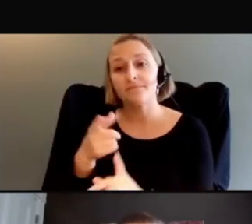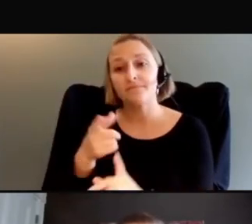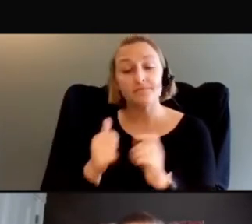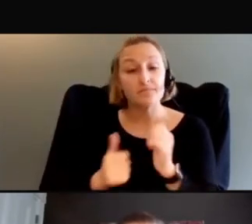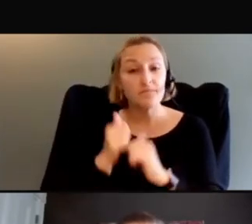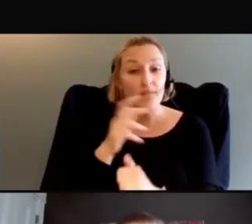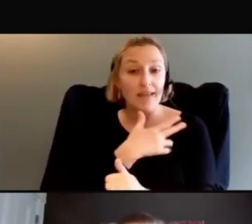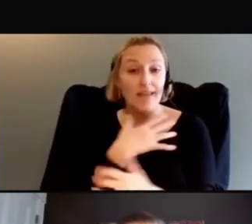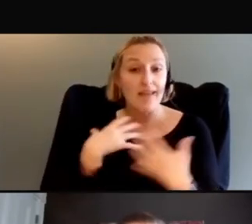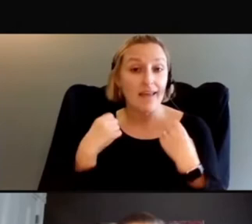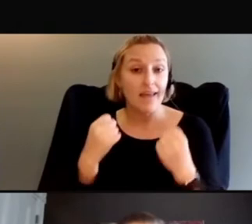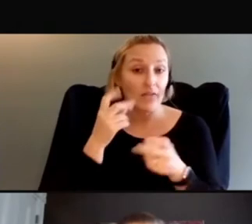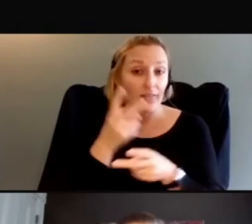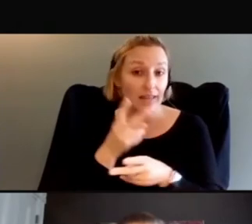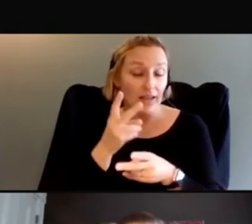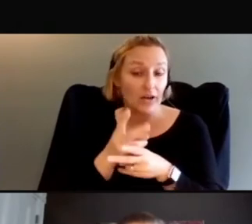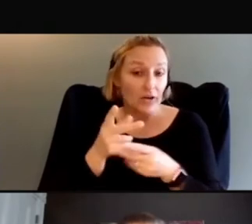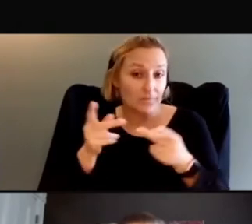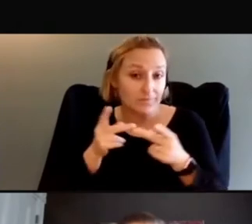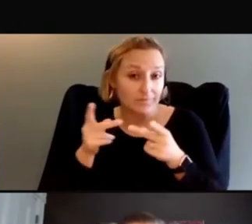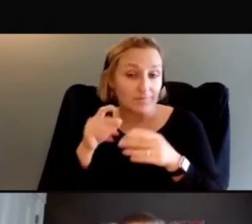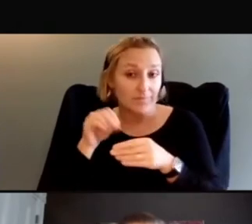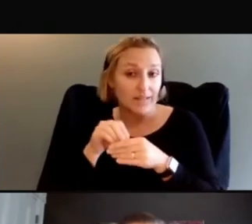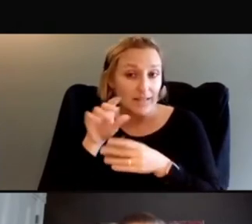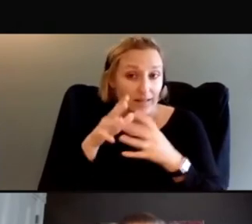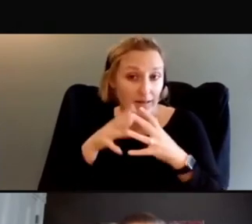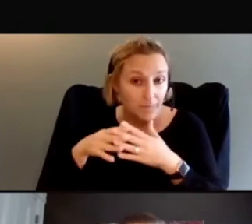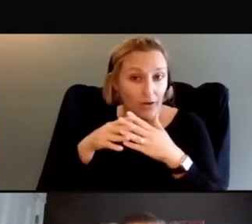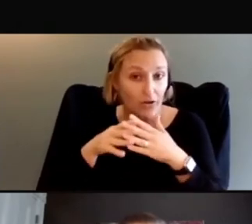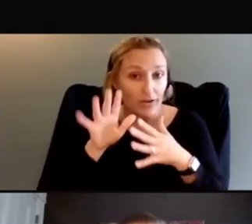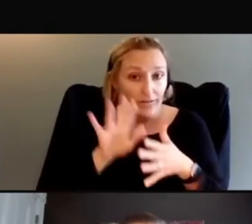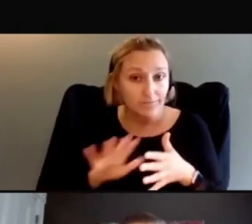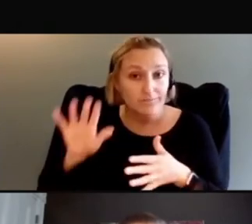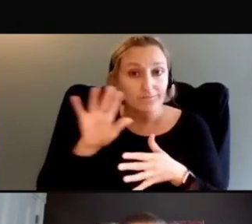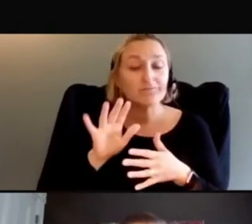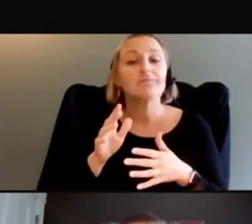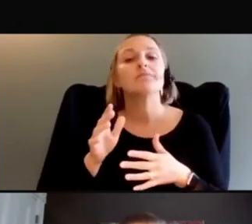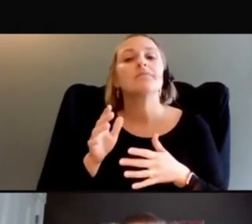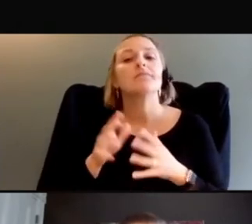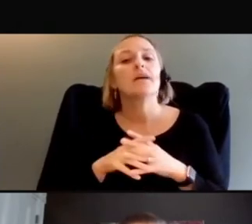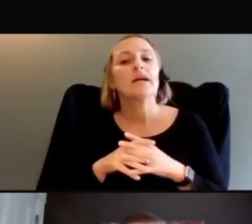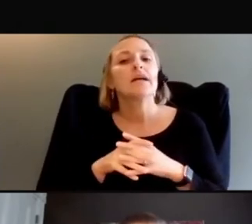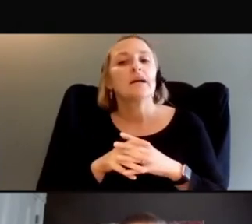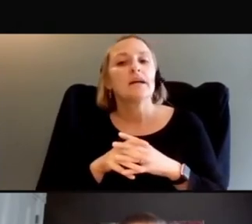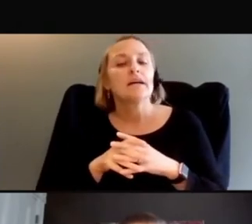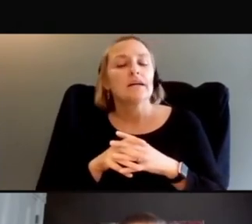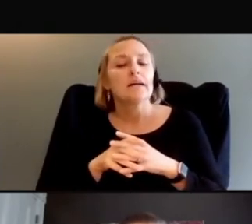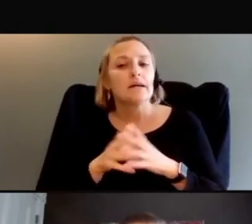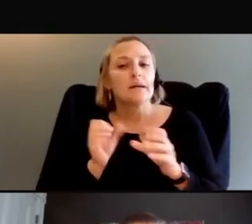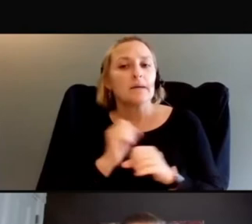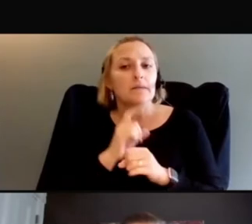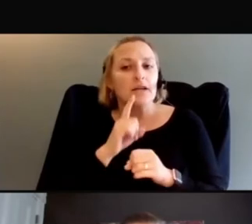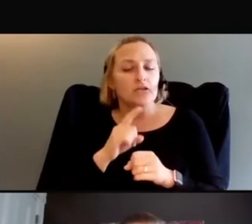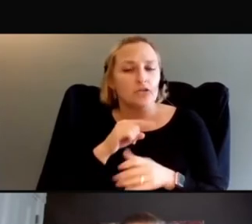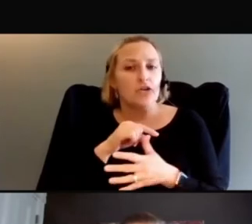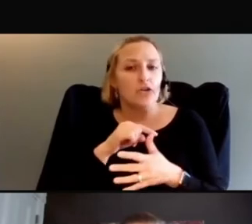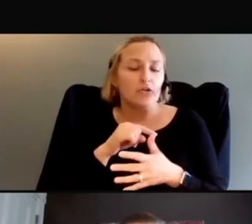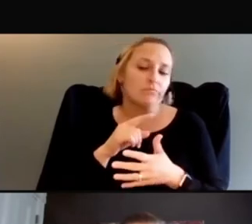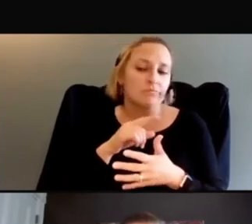.S. and then understanding where, you know, within the nearby communities of those healthcare facilities, these protocol-eligible